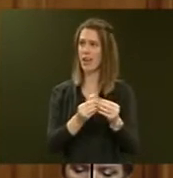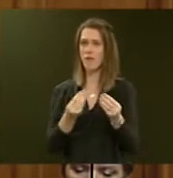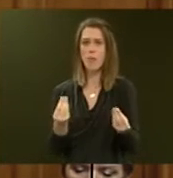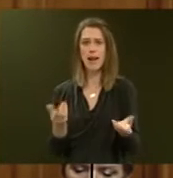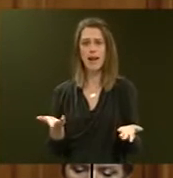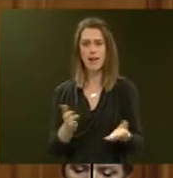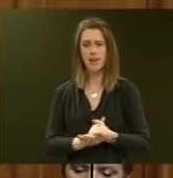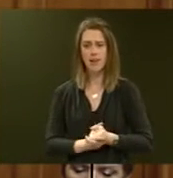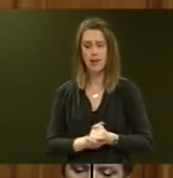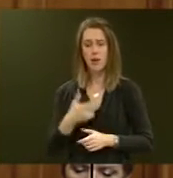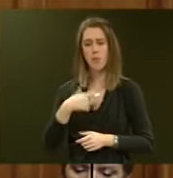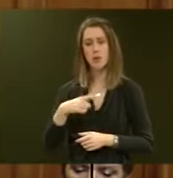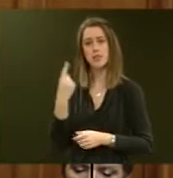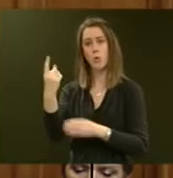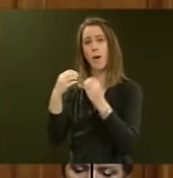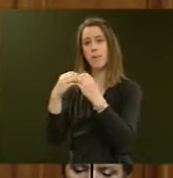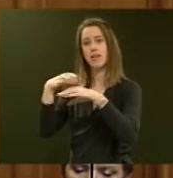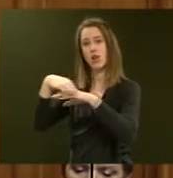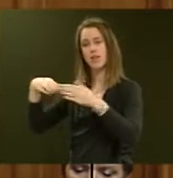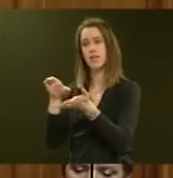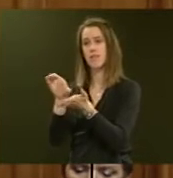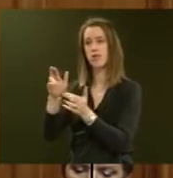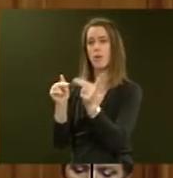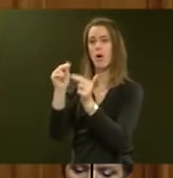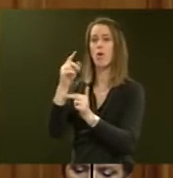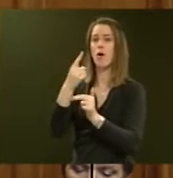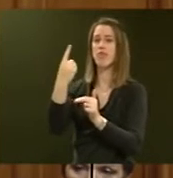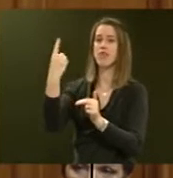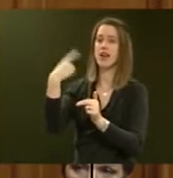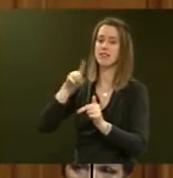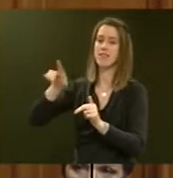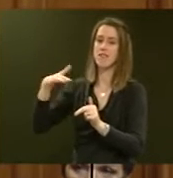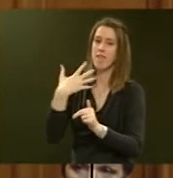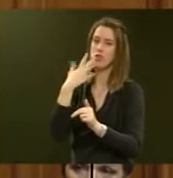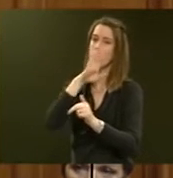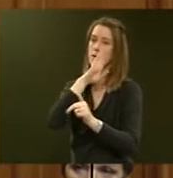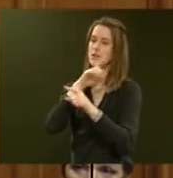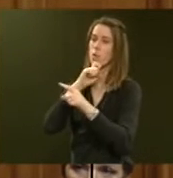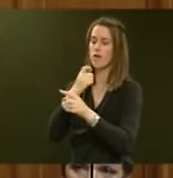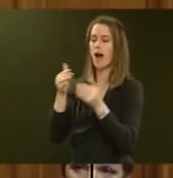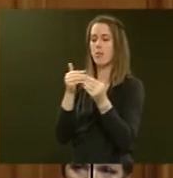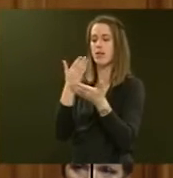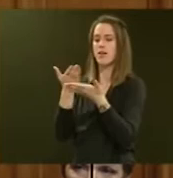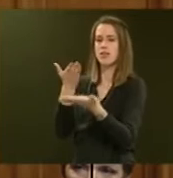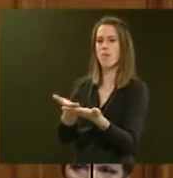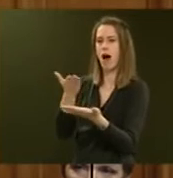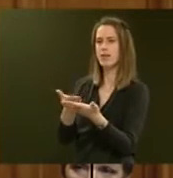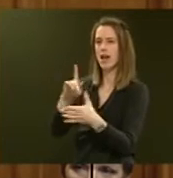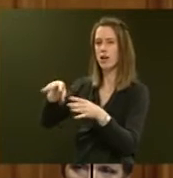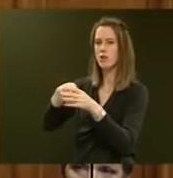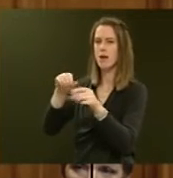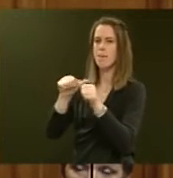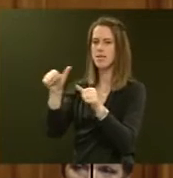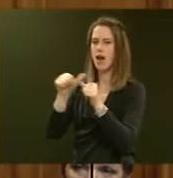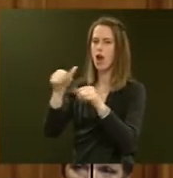money, when the $1 billion to build 1,500 beds would have managed demand, as well as including better